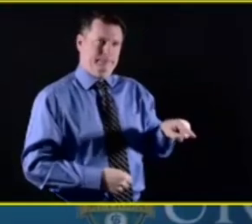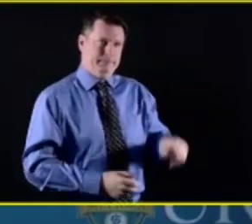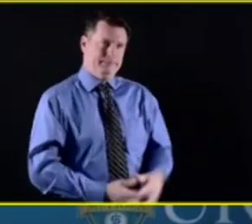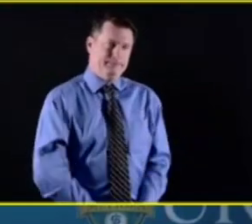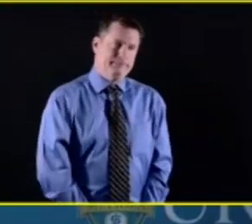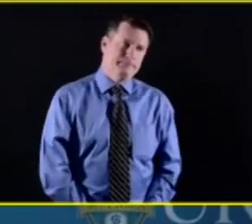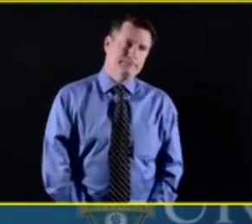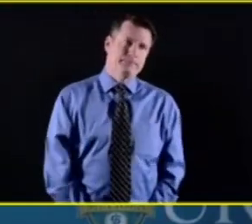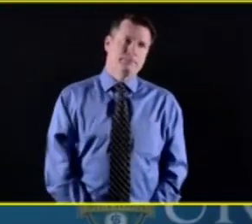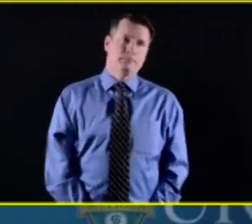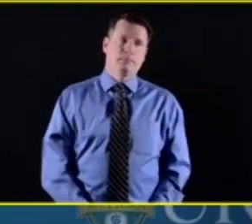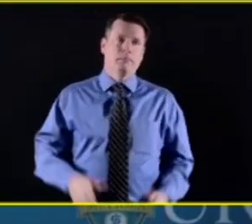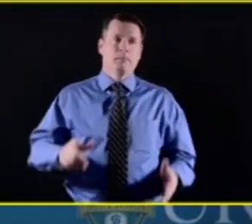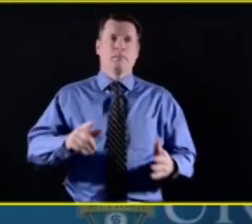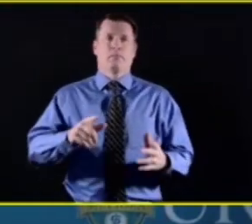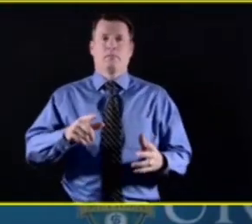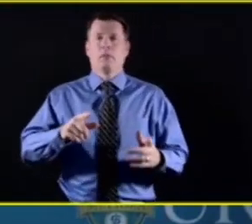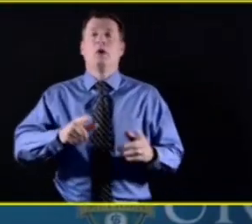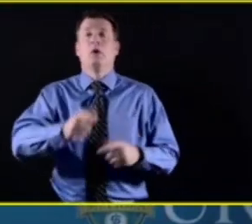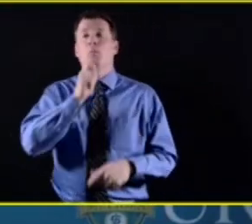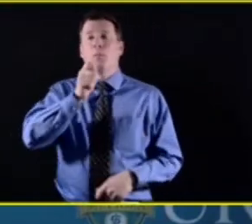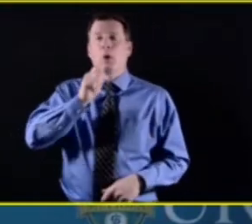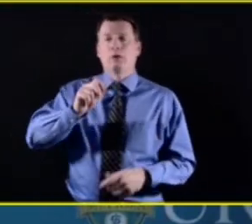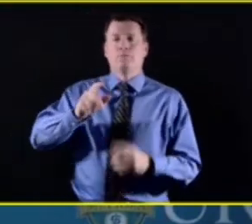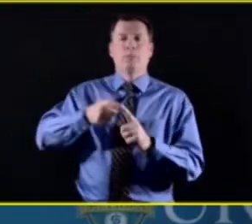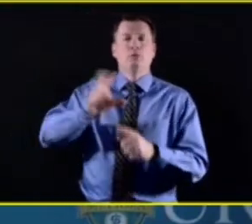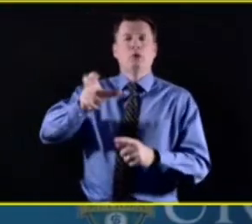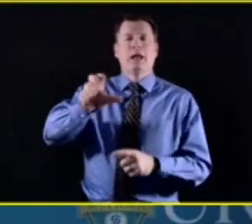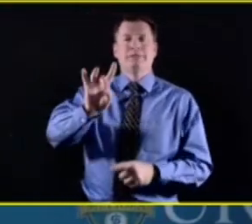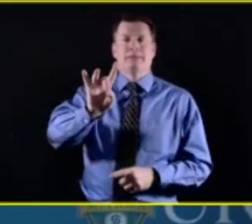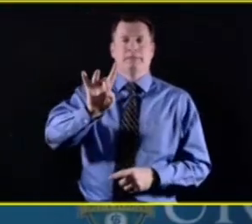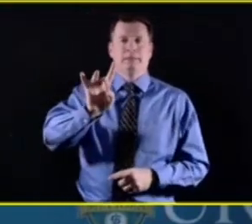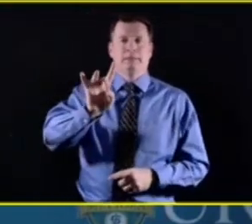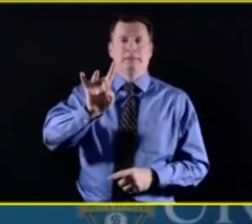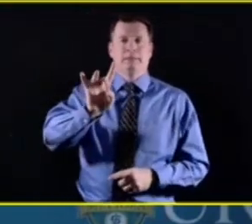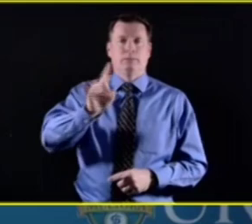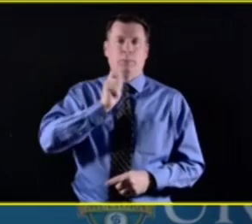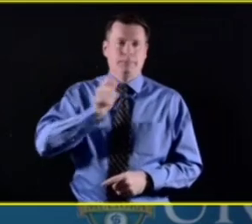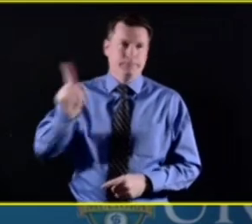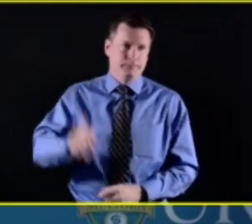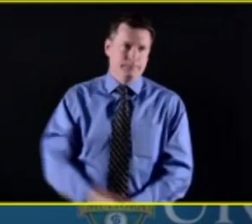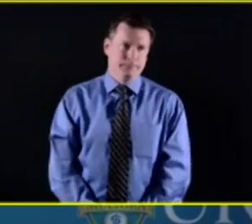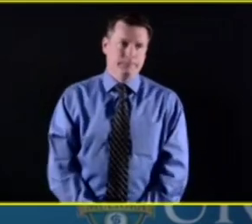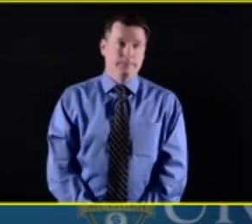Hi, everybody. How are you? Dr. Good, Rebecca. Dr. Hi, Chip.